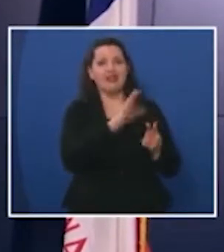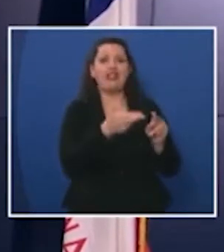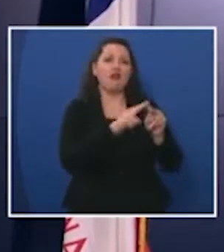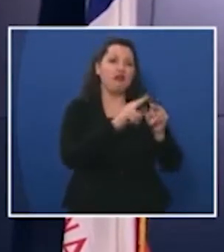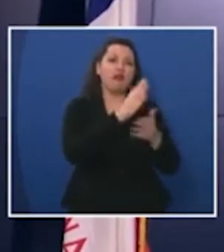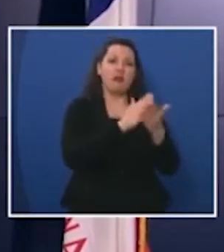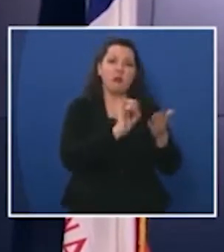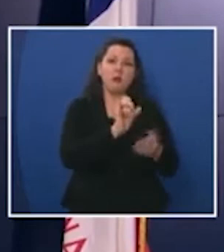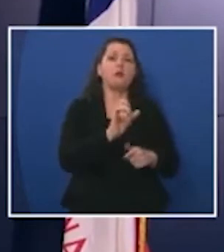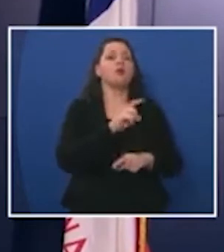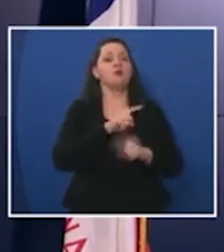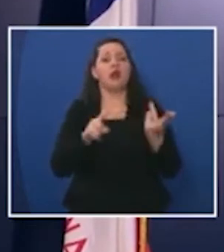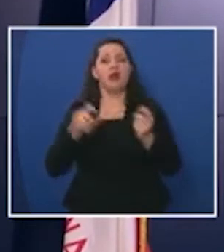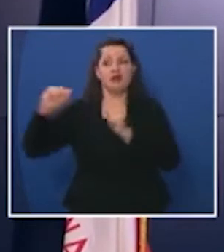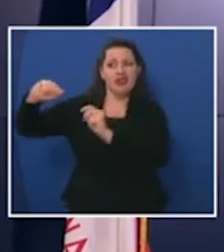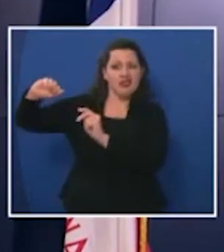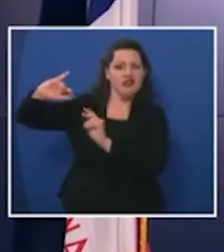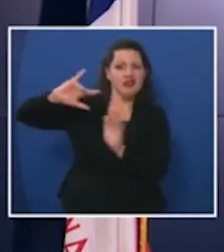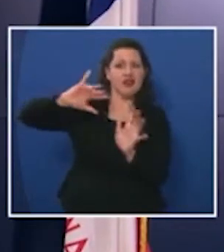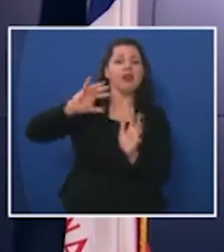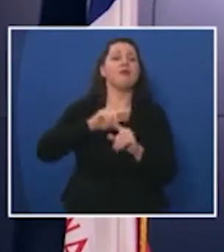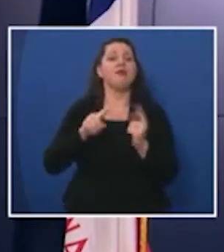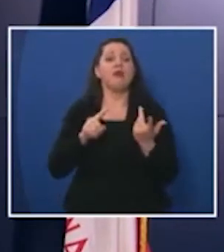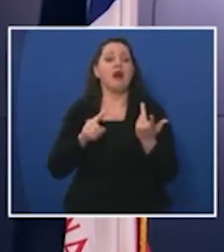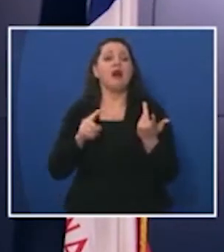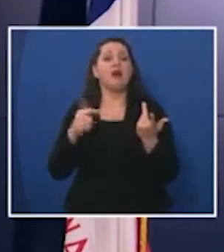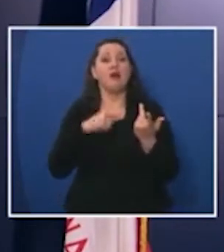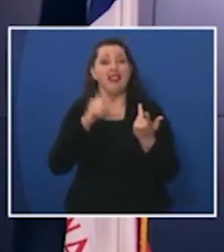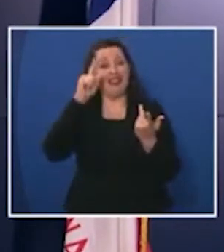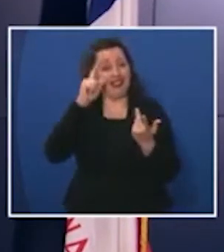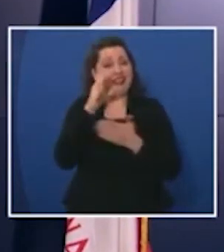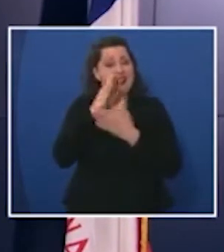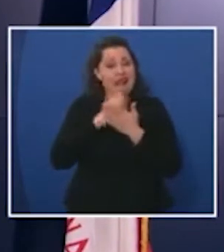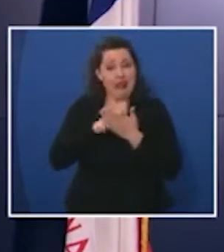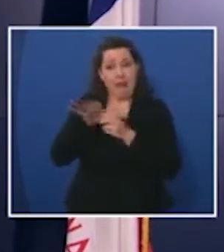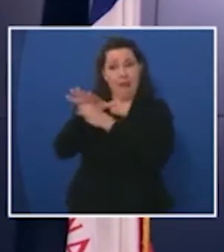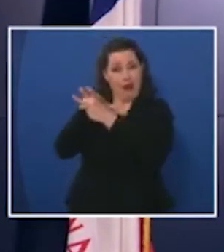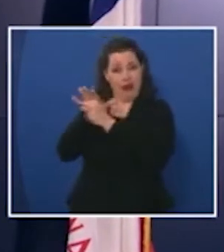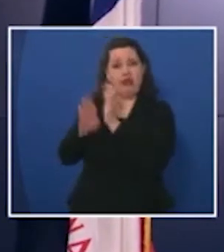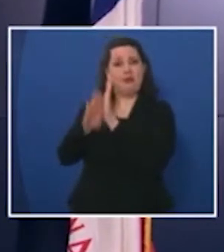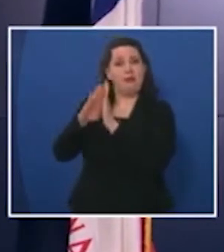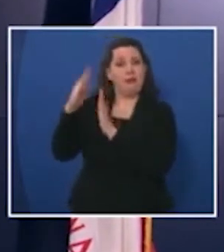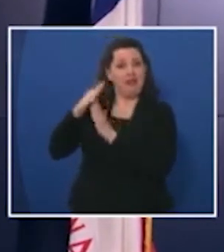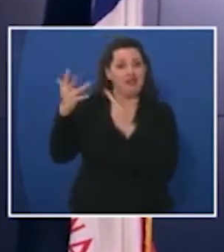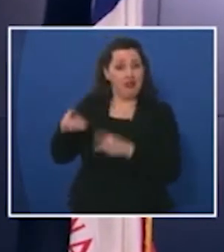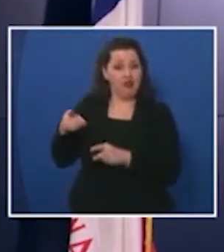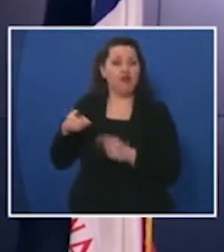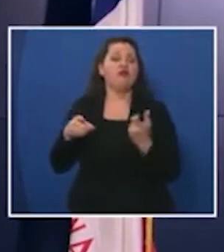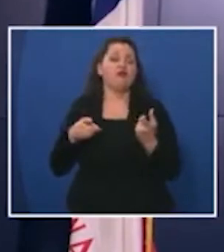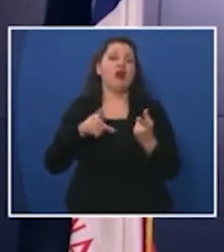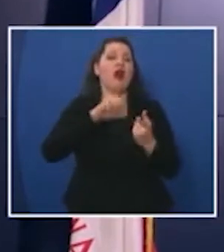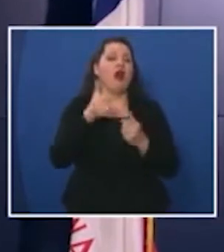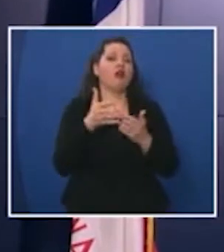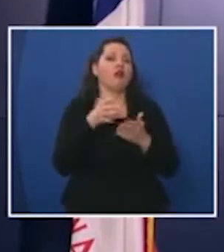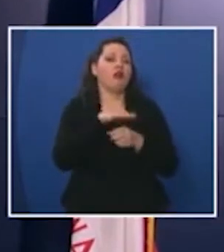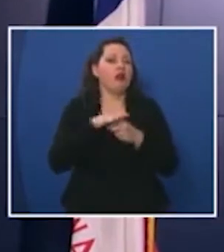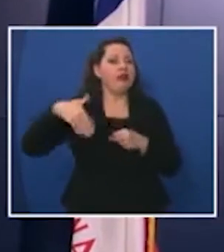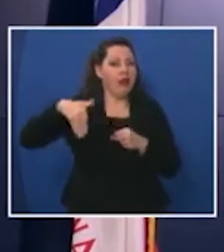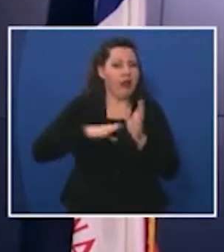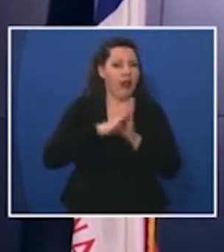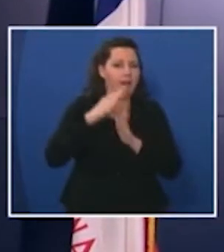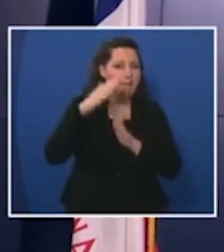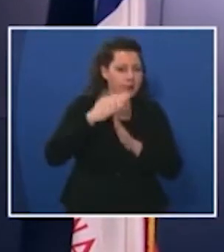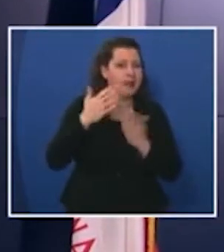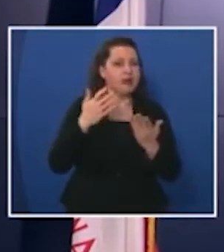to see to your question about the peak rod we do think we've peaked in some areas and we'll probably continue to see peaks in other areas as testing